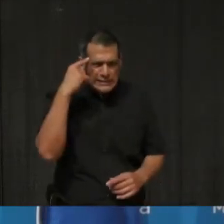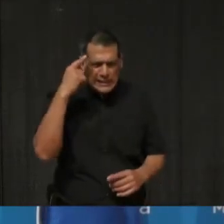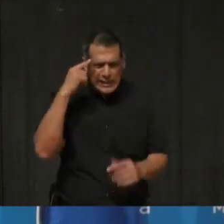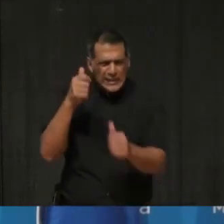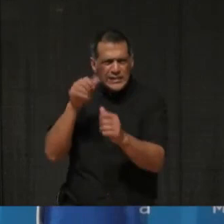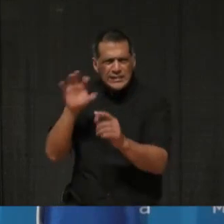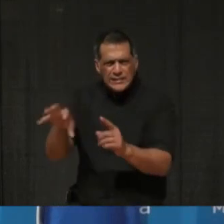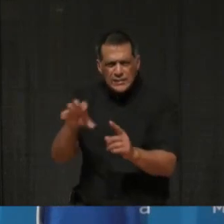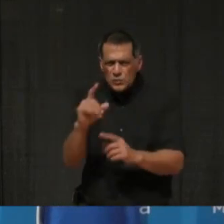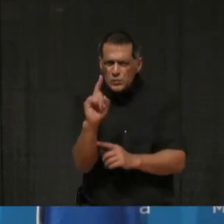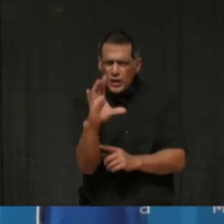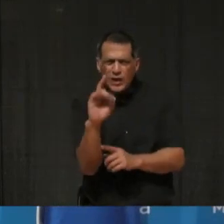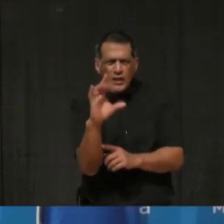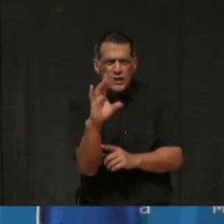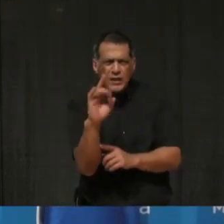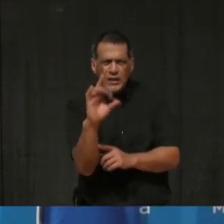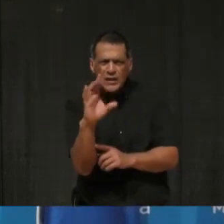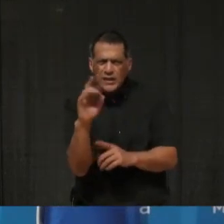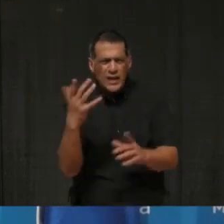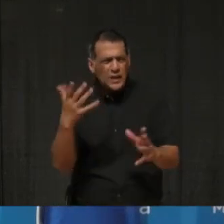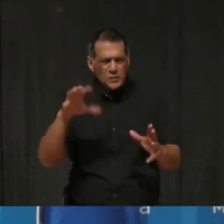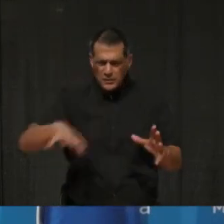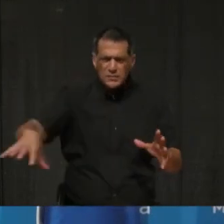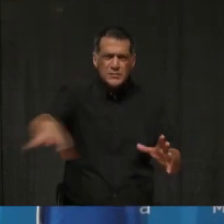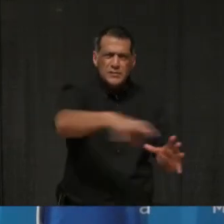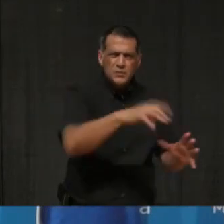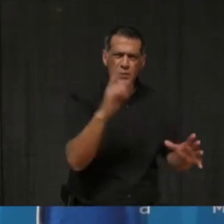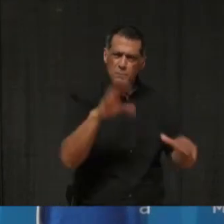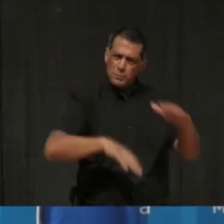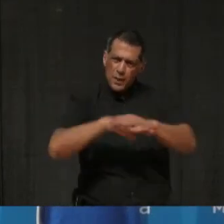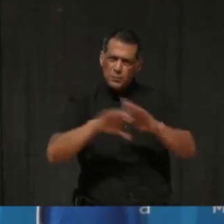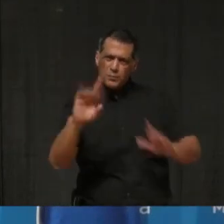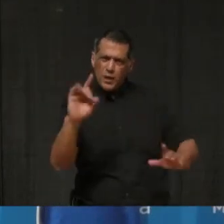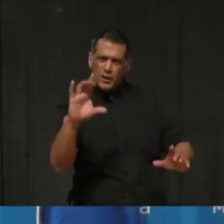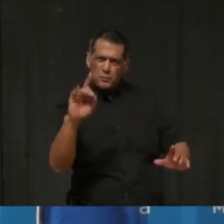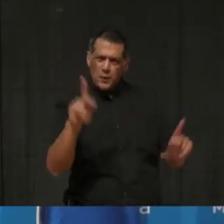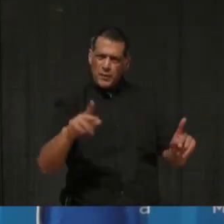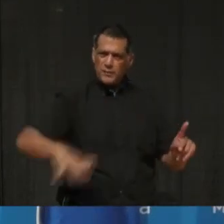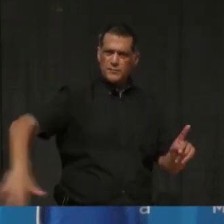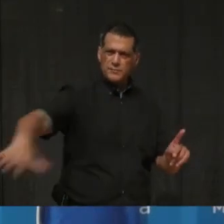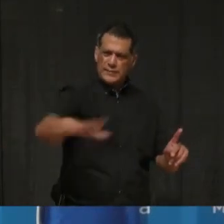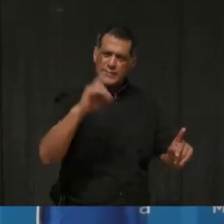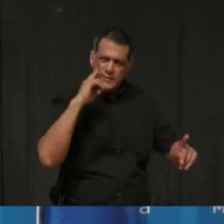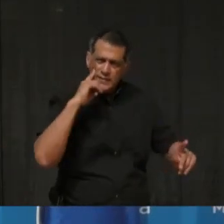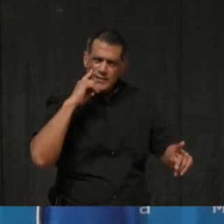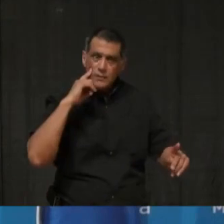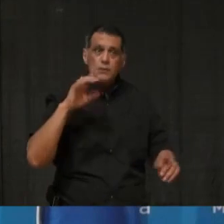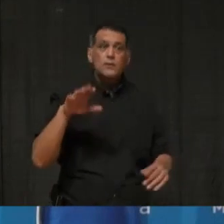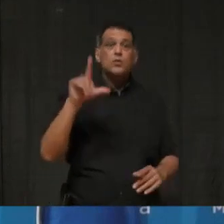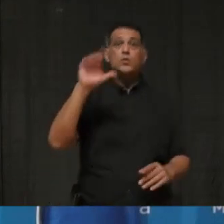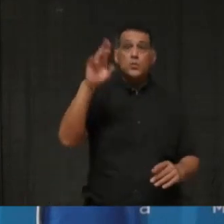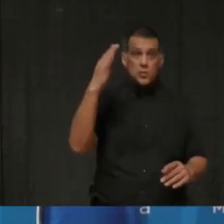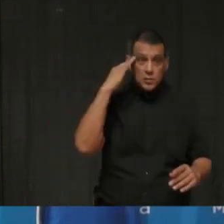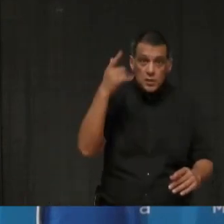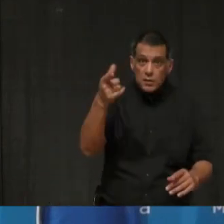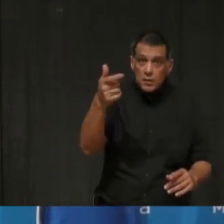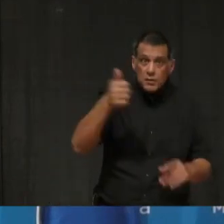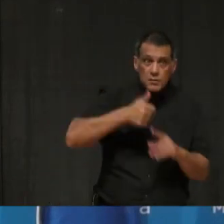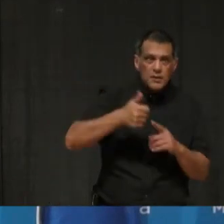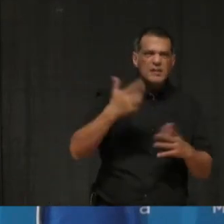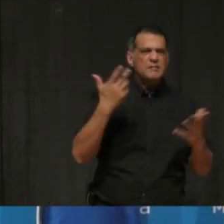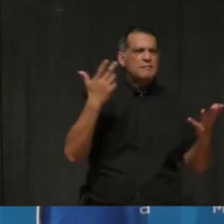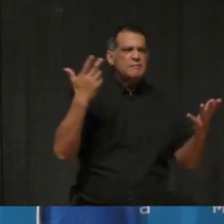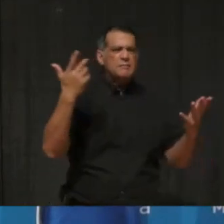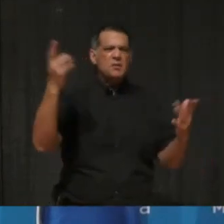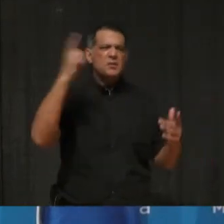a hundred, uh, capacity of, capacity limit of 100 in each of the facilities. And do we know anything about transportation, Dr. Lowe? I'm going to ask Dr. Lowe to speak to the